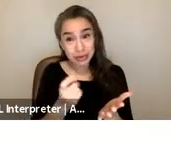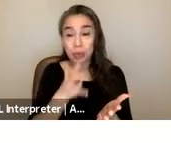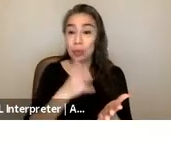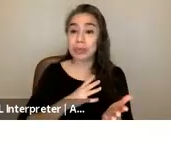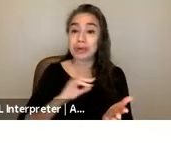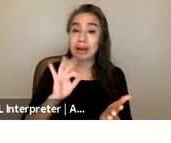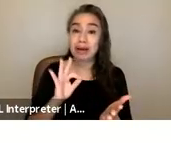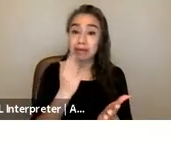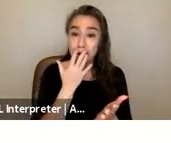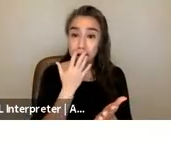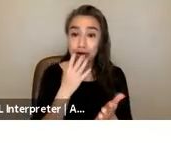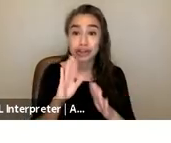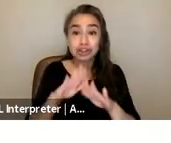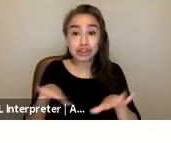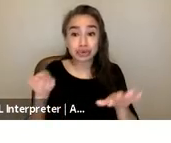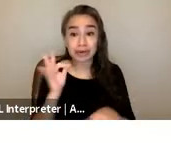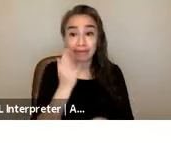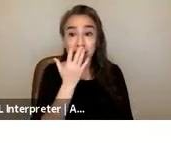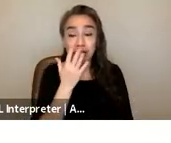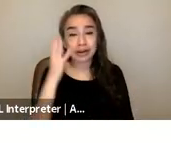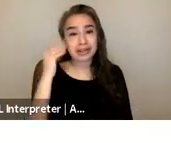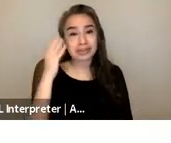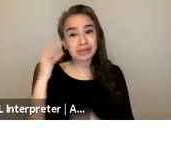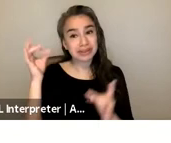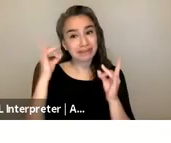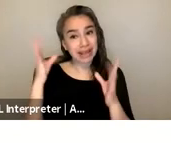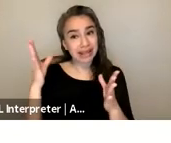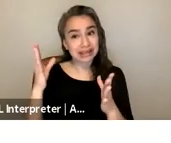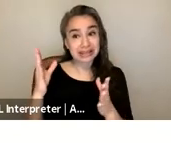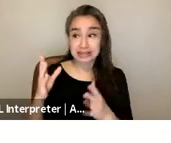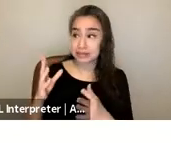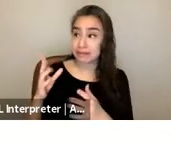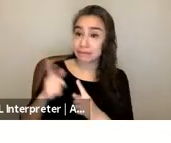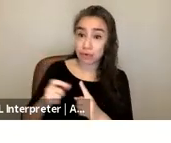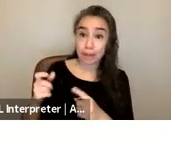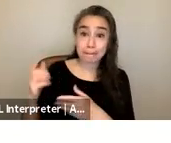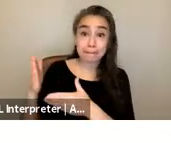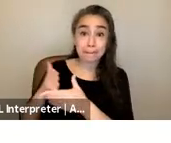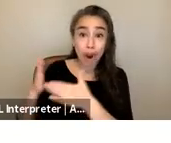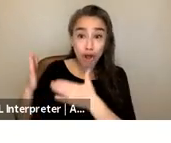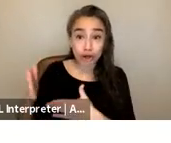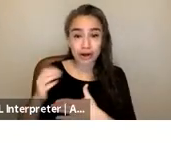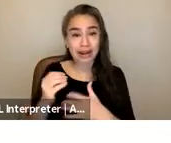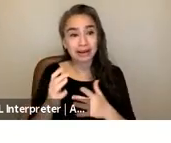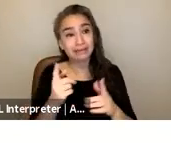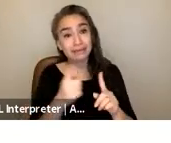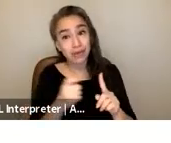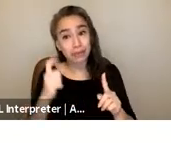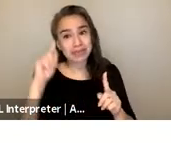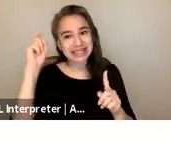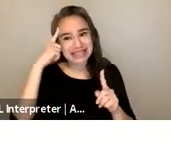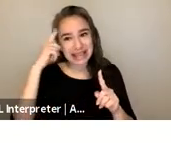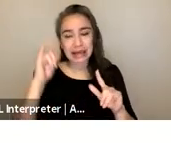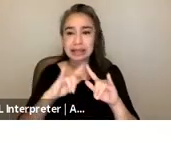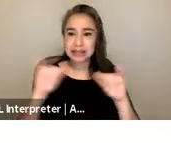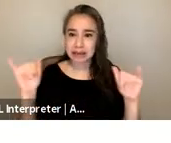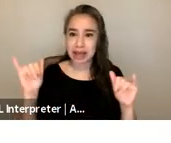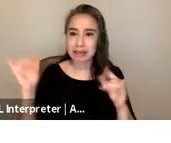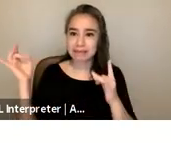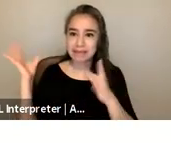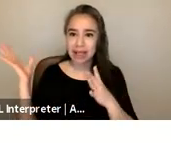experience violence at the hands of our partners and at the hands of the state simultaneously um